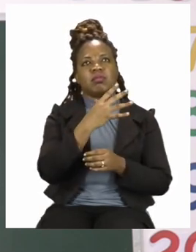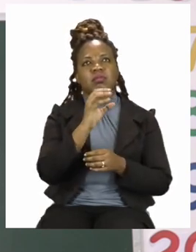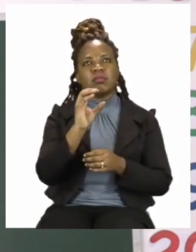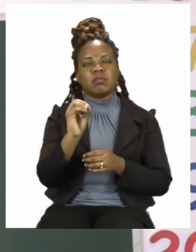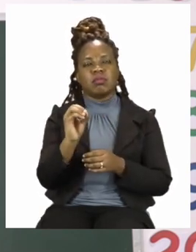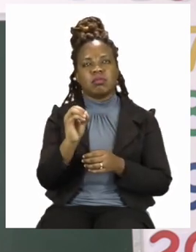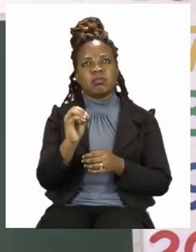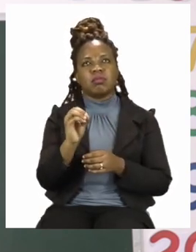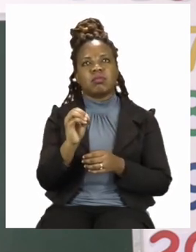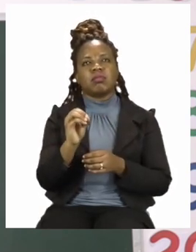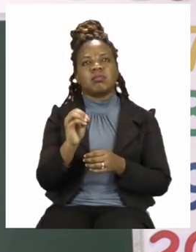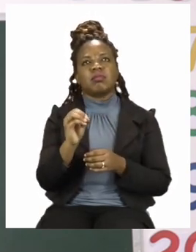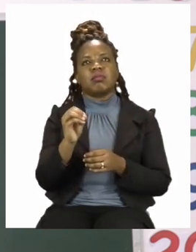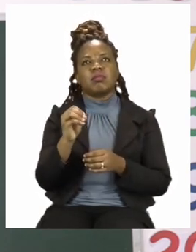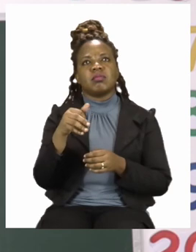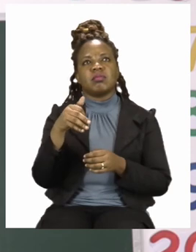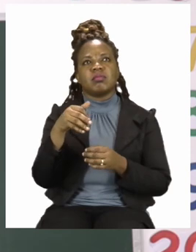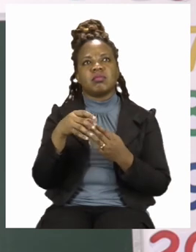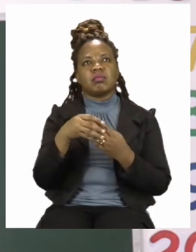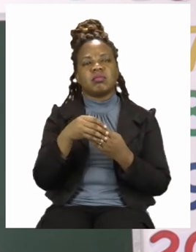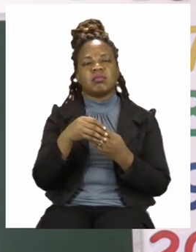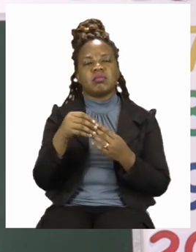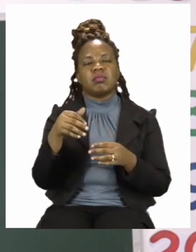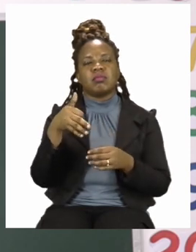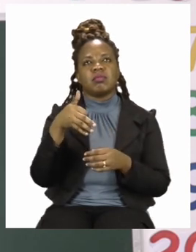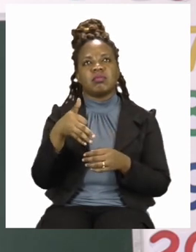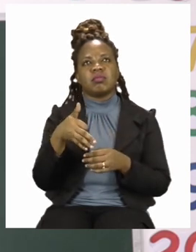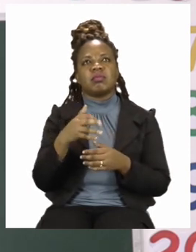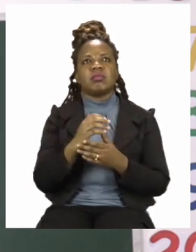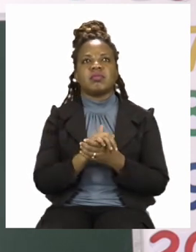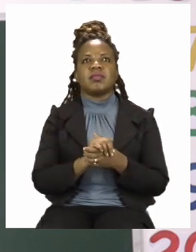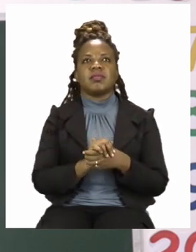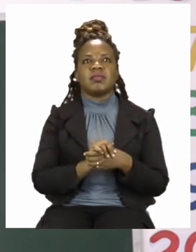write the sentence here. We will start with she